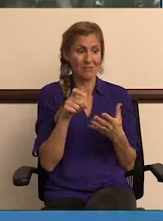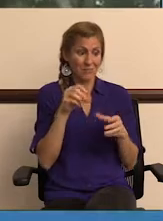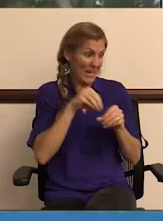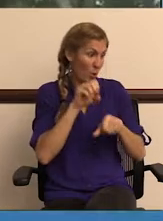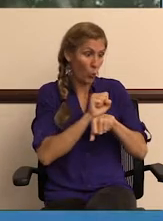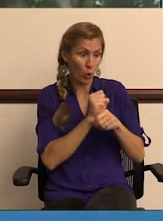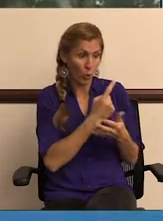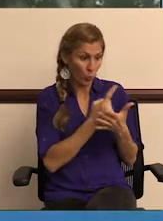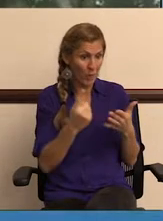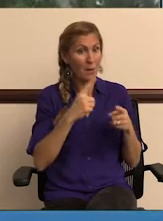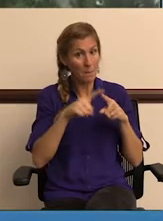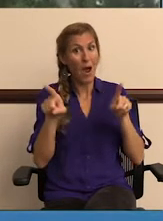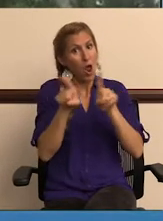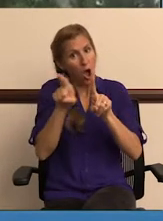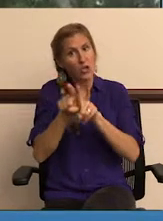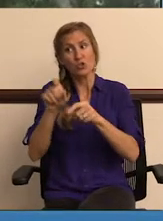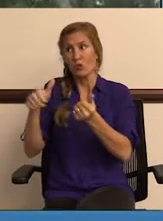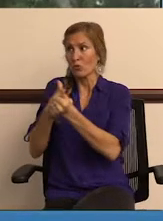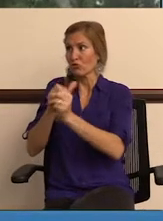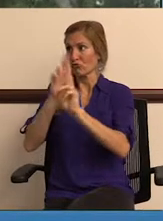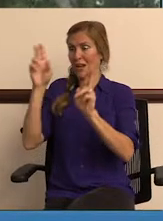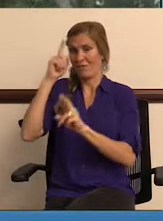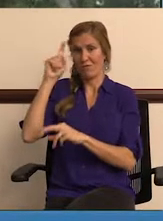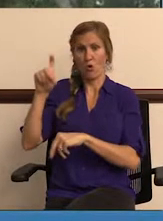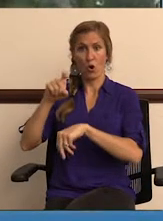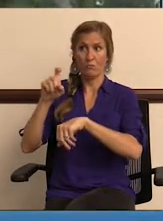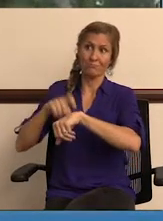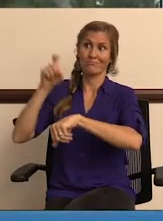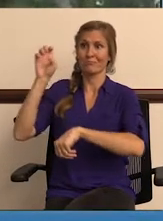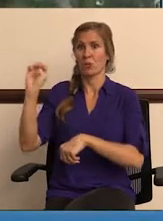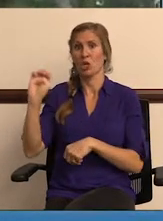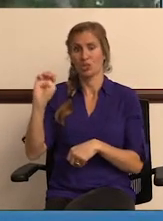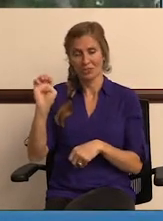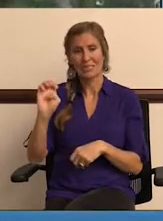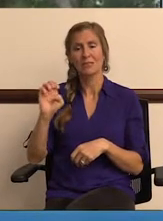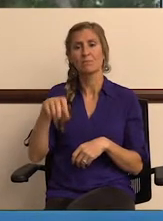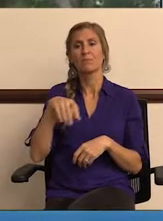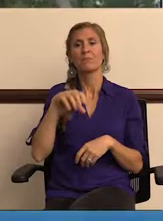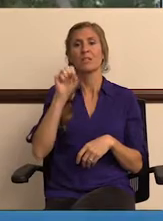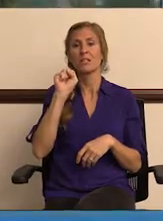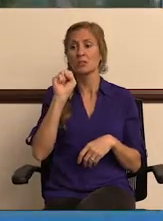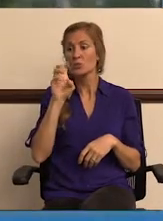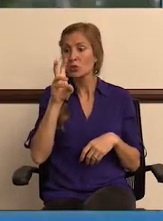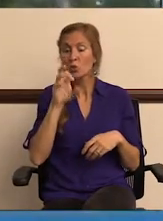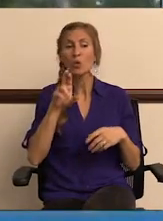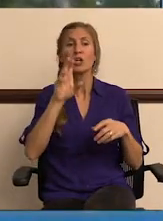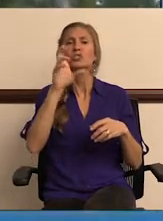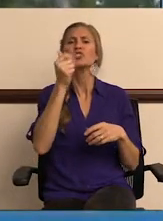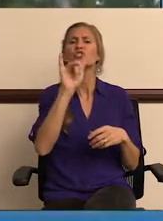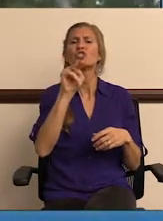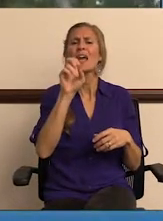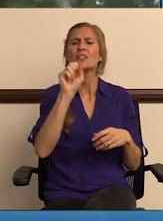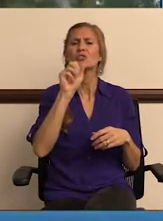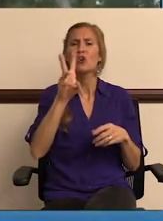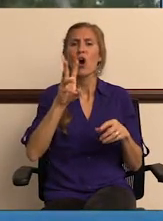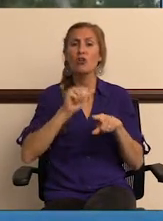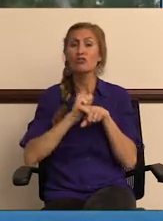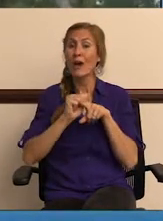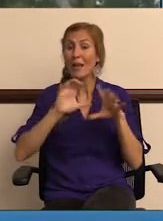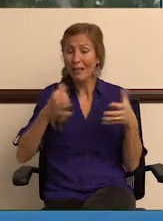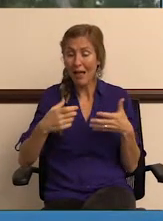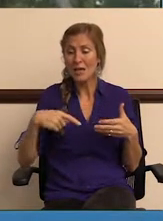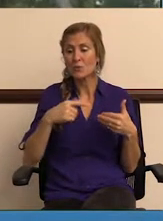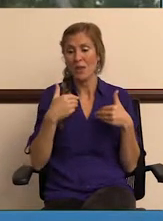not just in the work week, but in times of emergency. We identified folks. went through this Sawyer or chainsaw